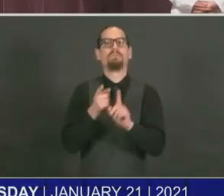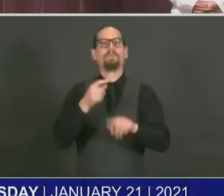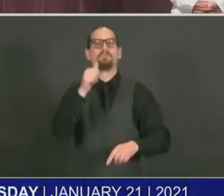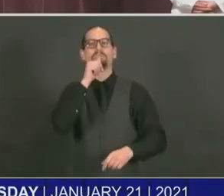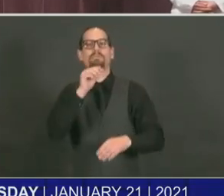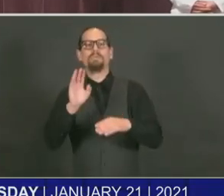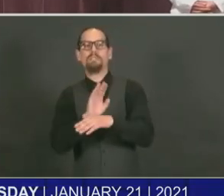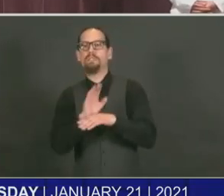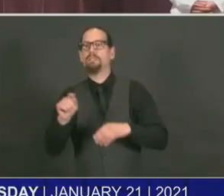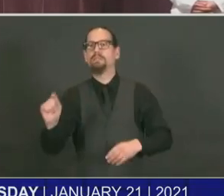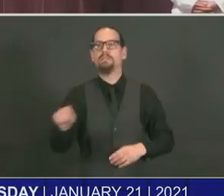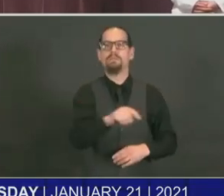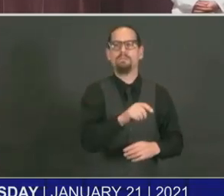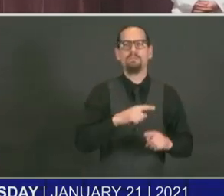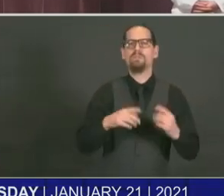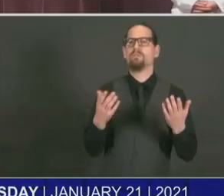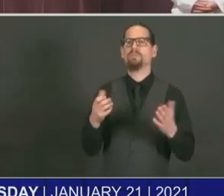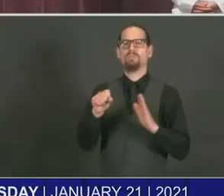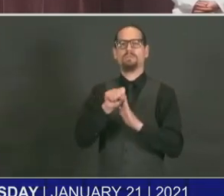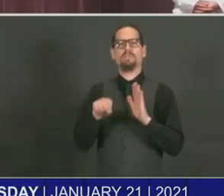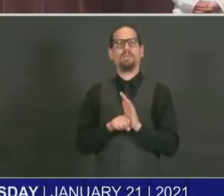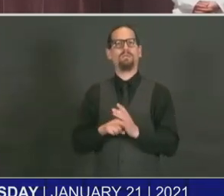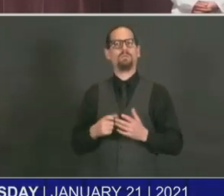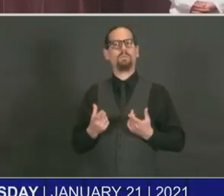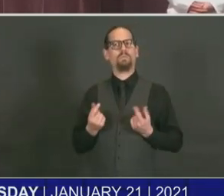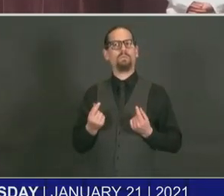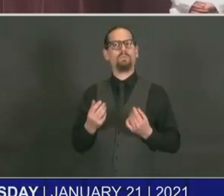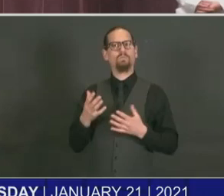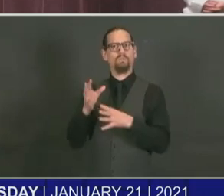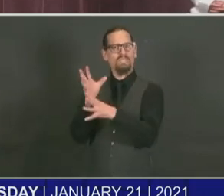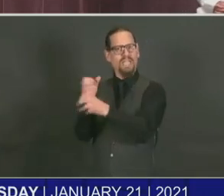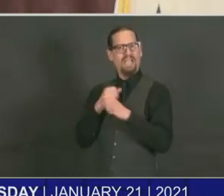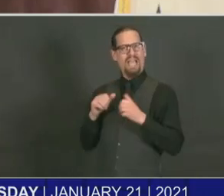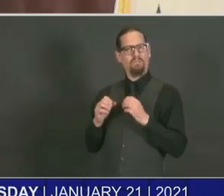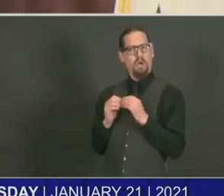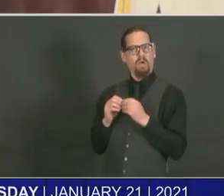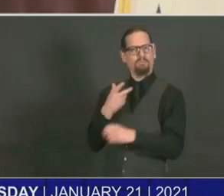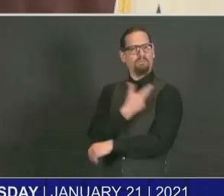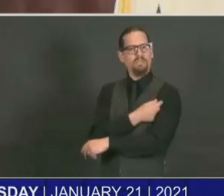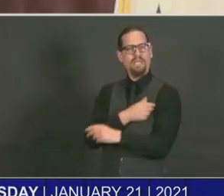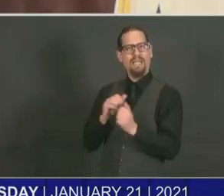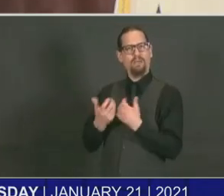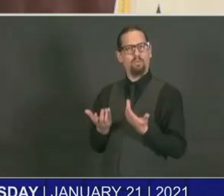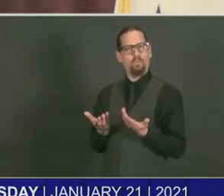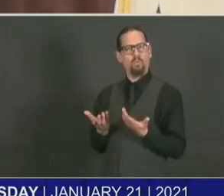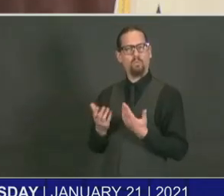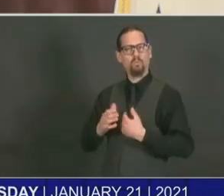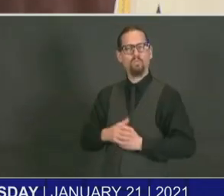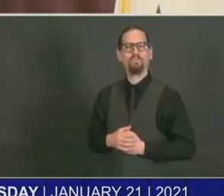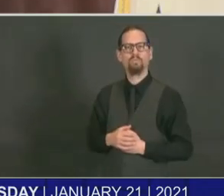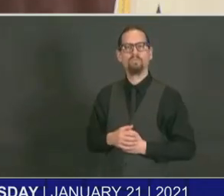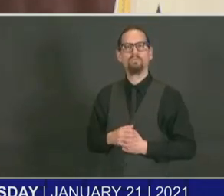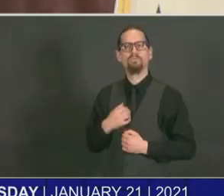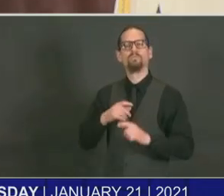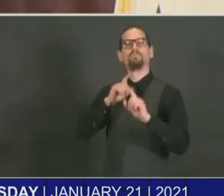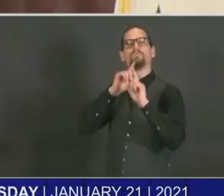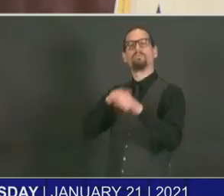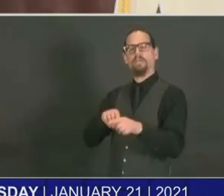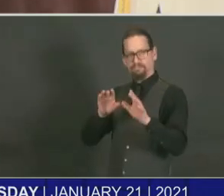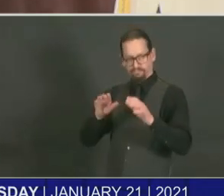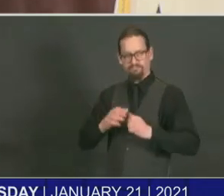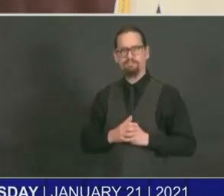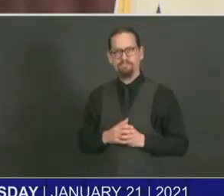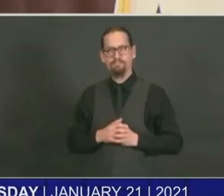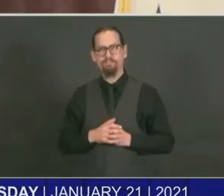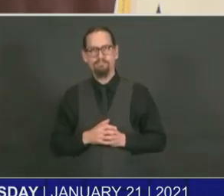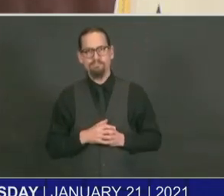do to get more vaccine here? Yeah, any potential opportunities that we've